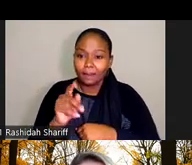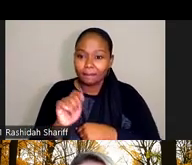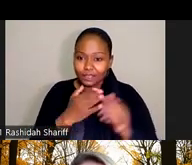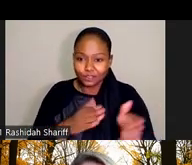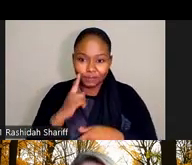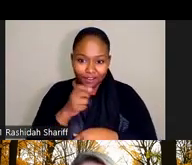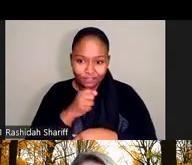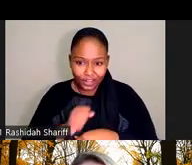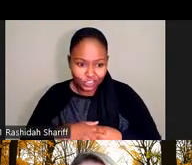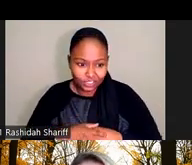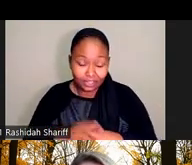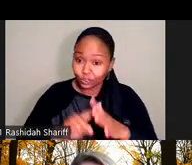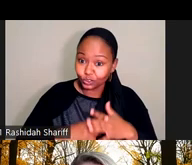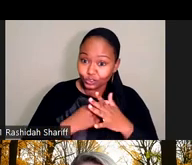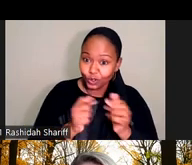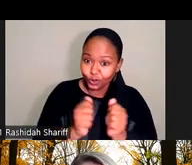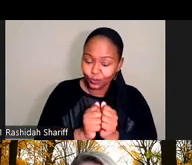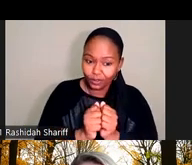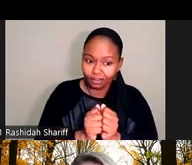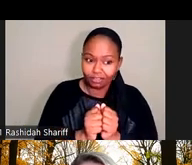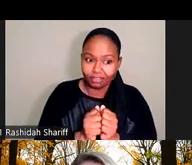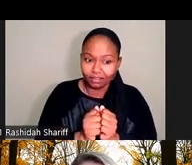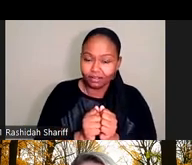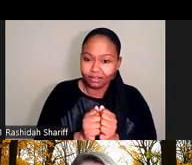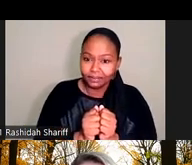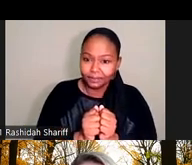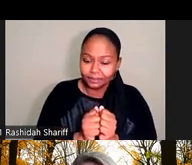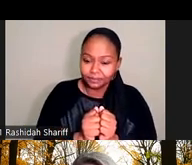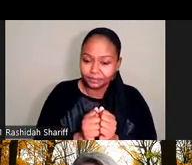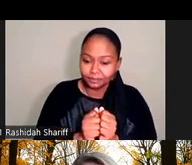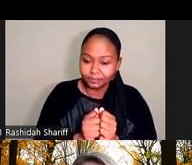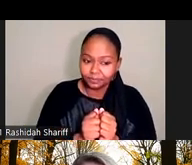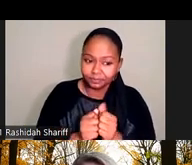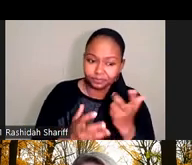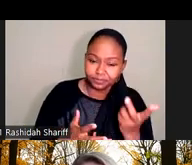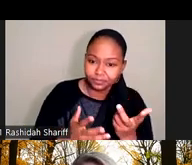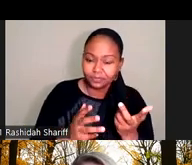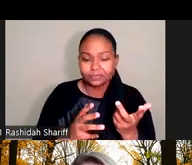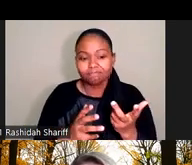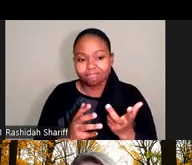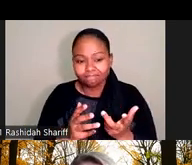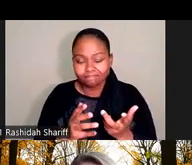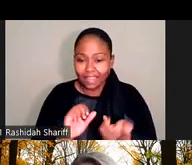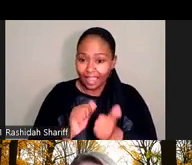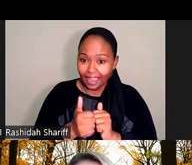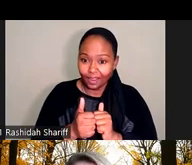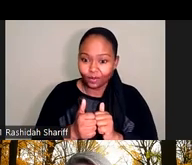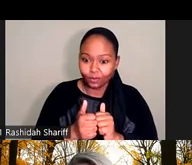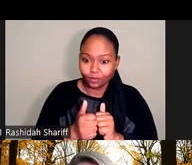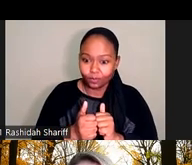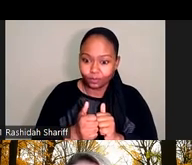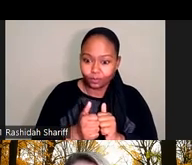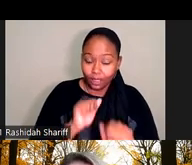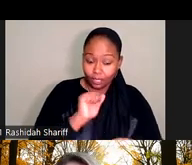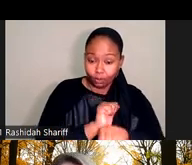So I wanted to start with where these initiatives really match up with the whole long